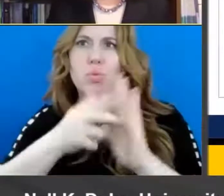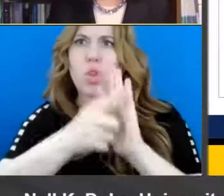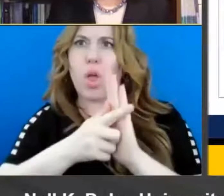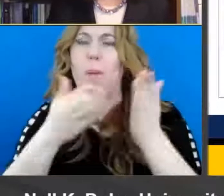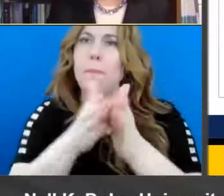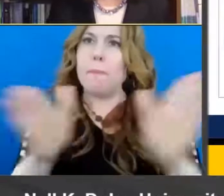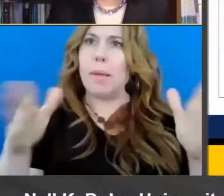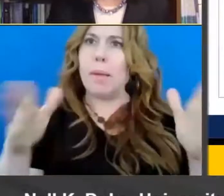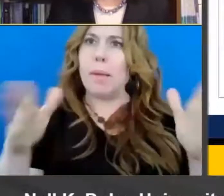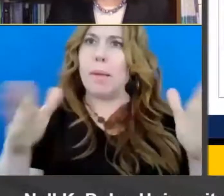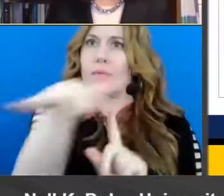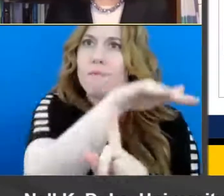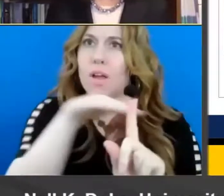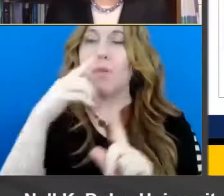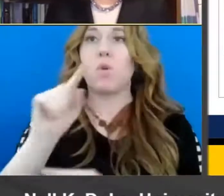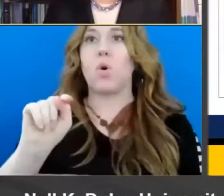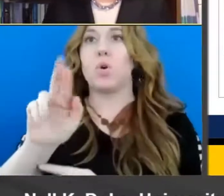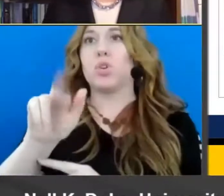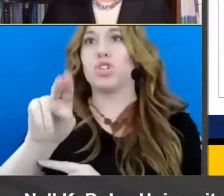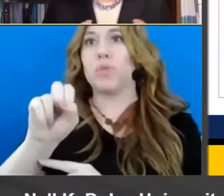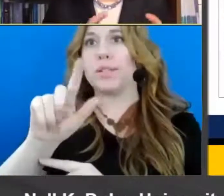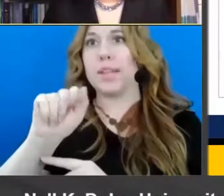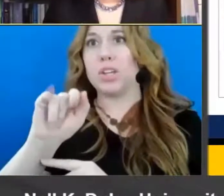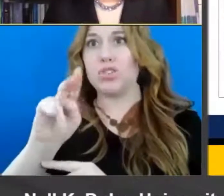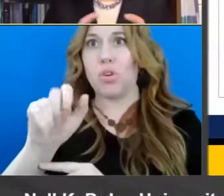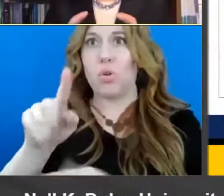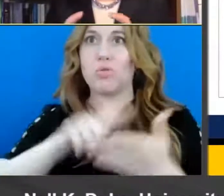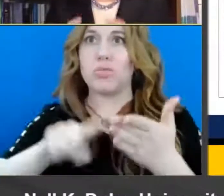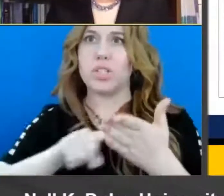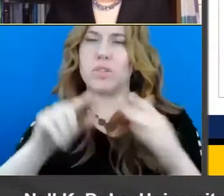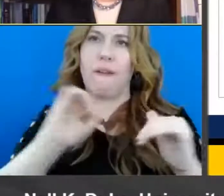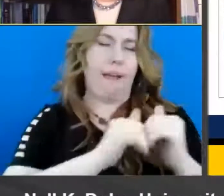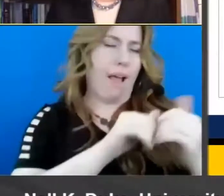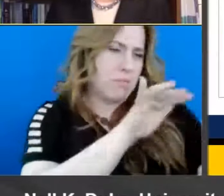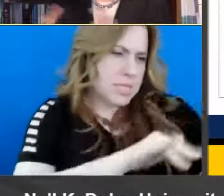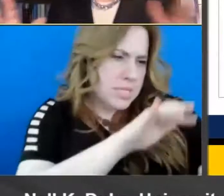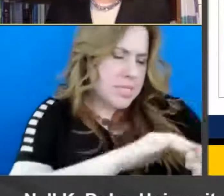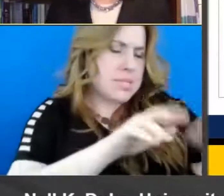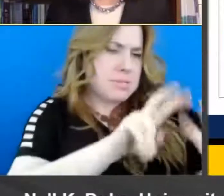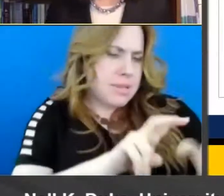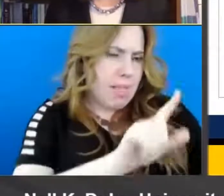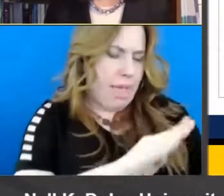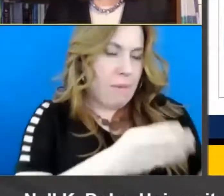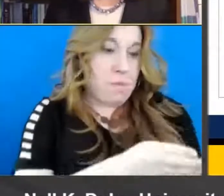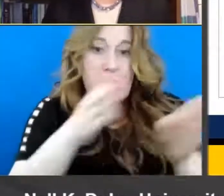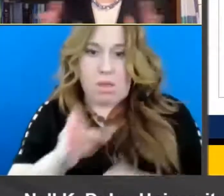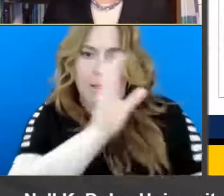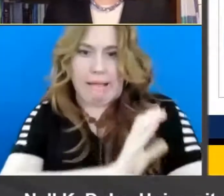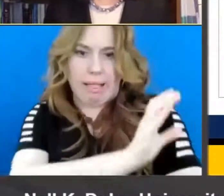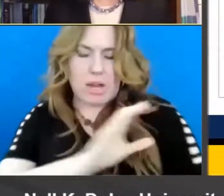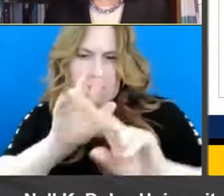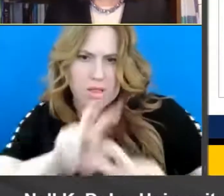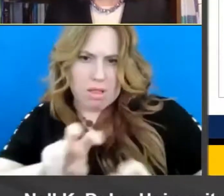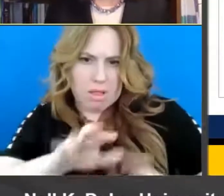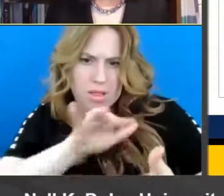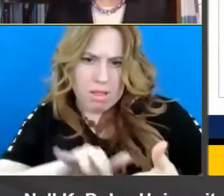environment in translational research sort of how does what's been studied in the lab and moved into a clinical setting. And how does that sort of expand and